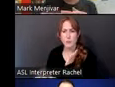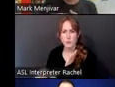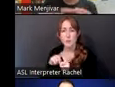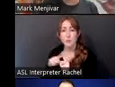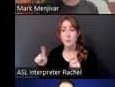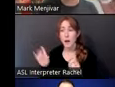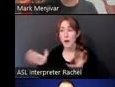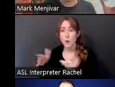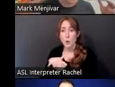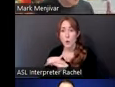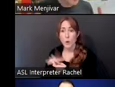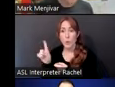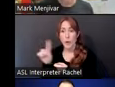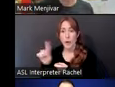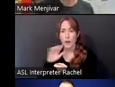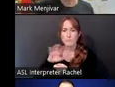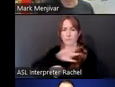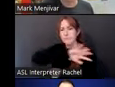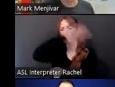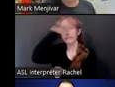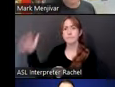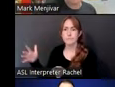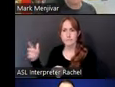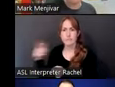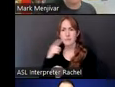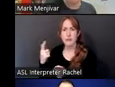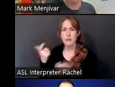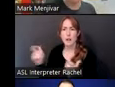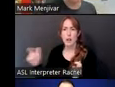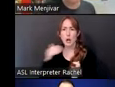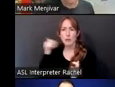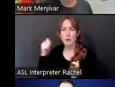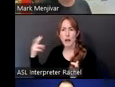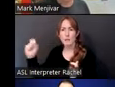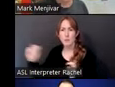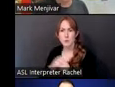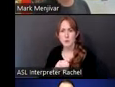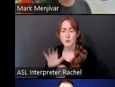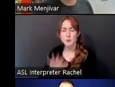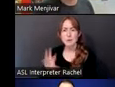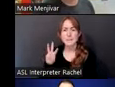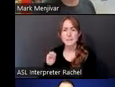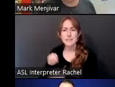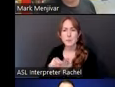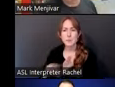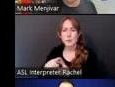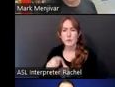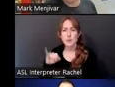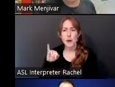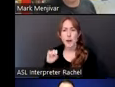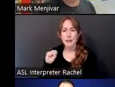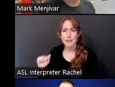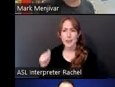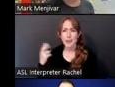or located inside of a larger high school. And so we had about 60 students from ISA, from a history